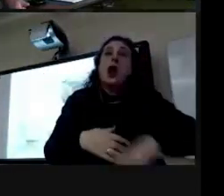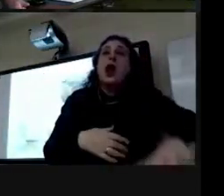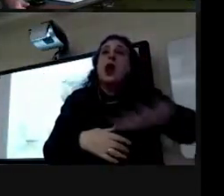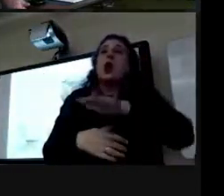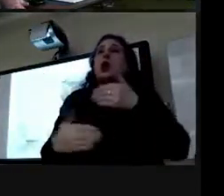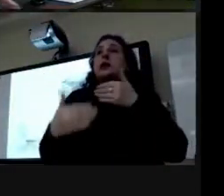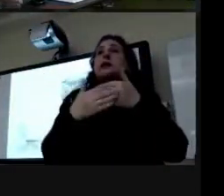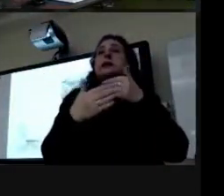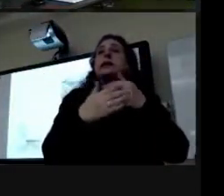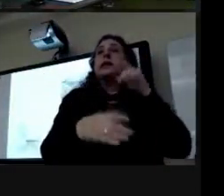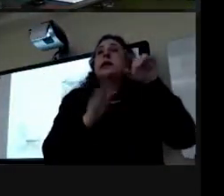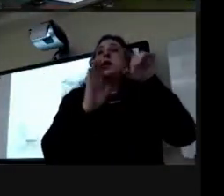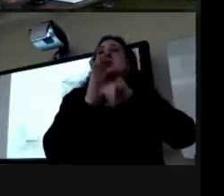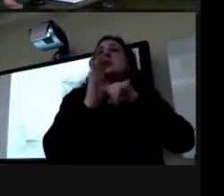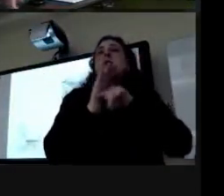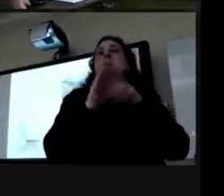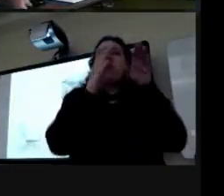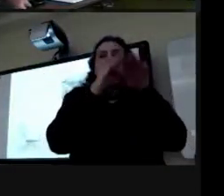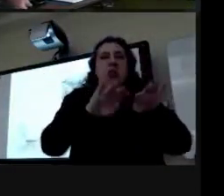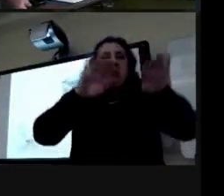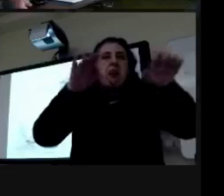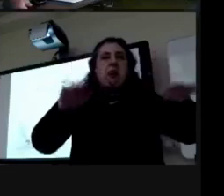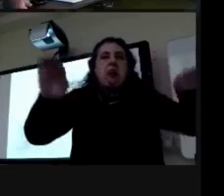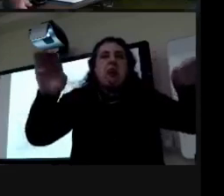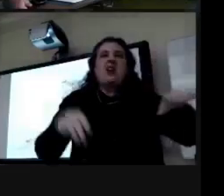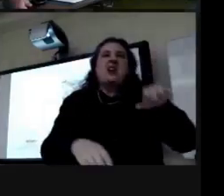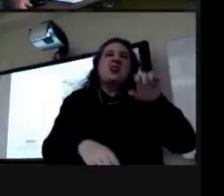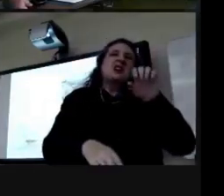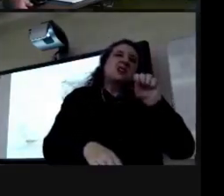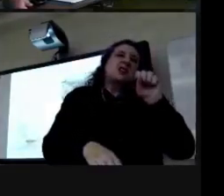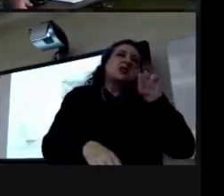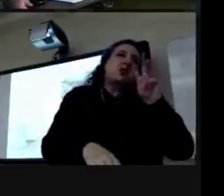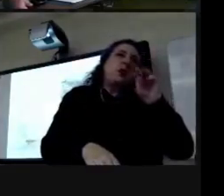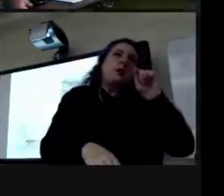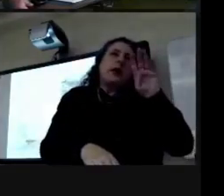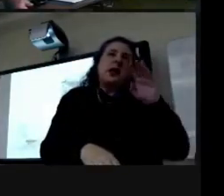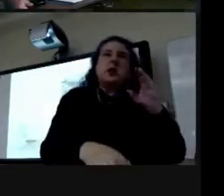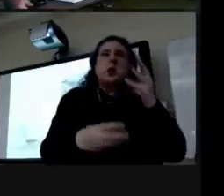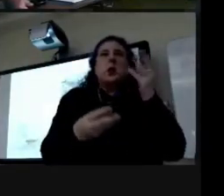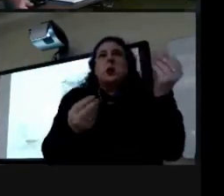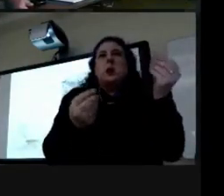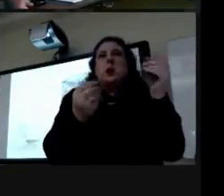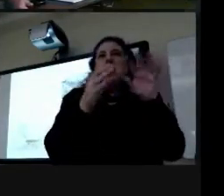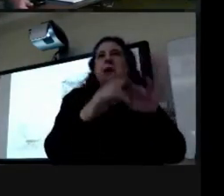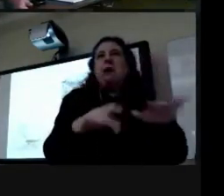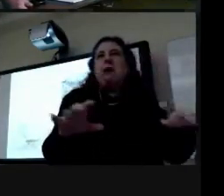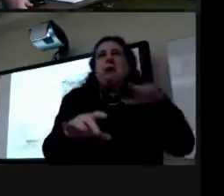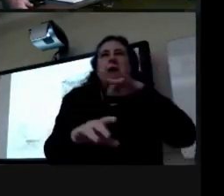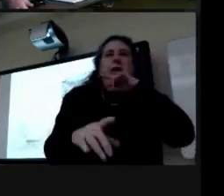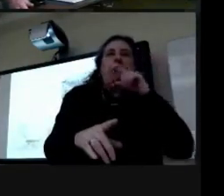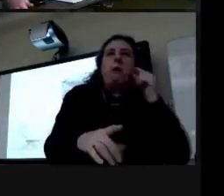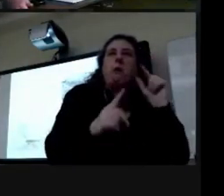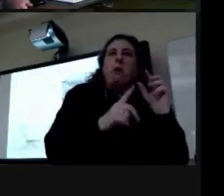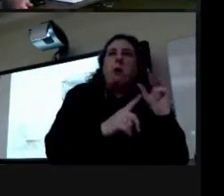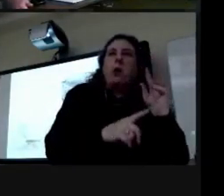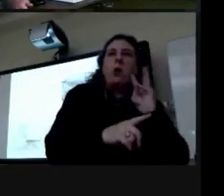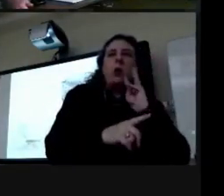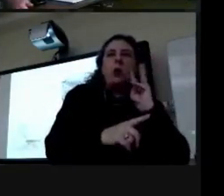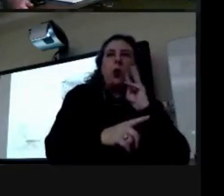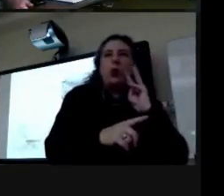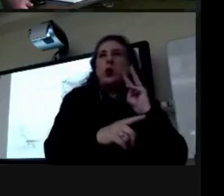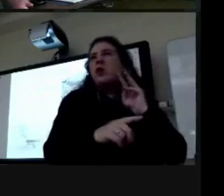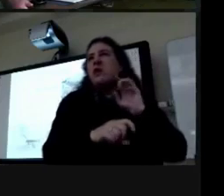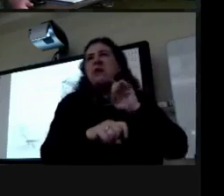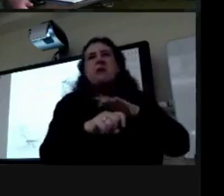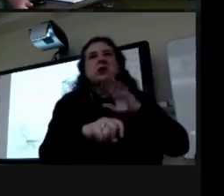sprinkled was in the middle of this sort of little valley uh and you know mosquitoes love